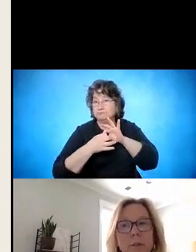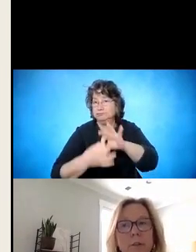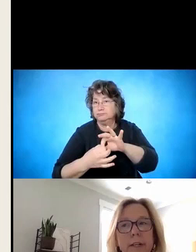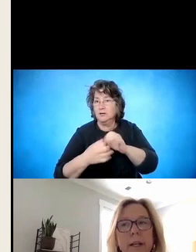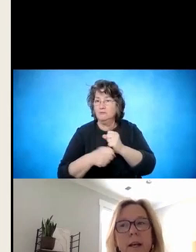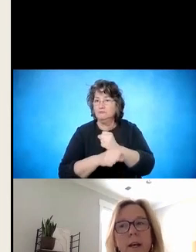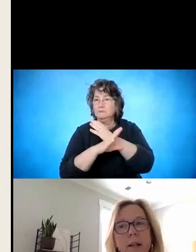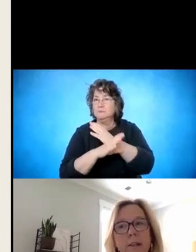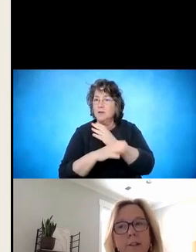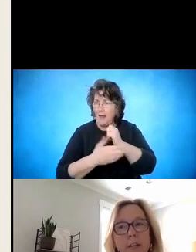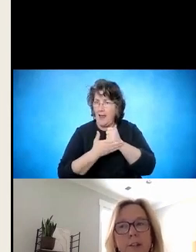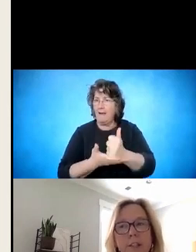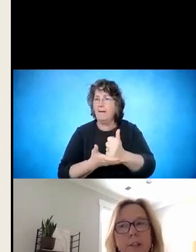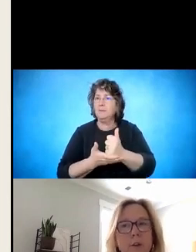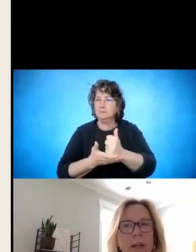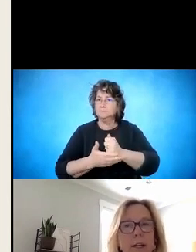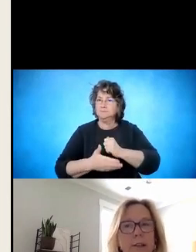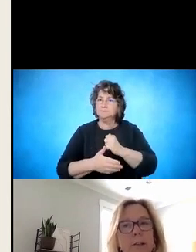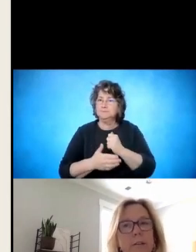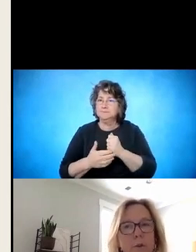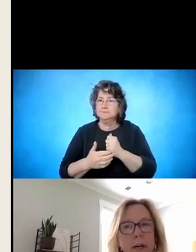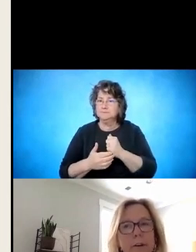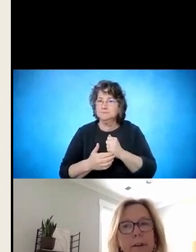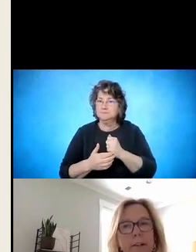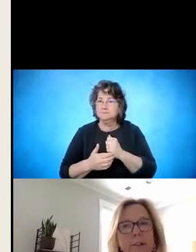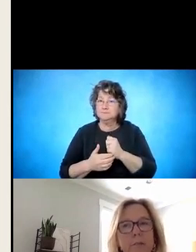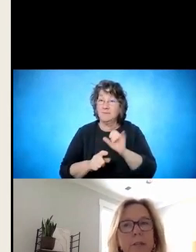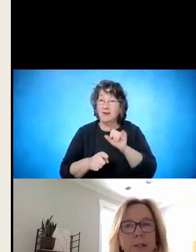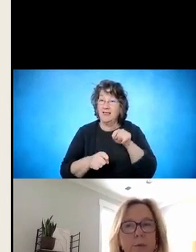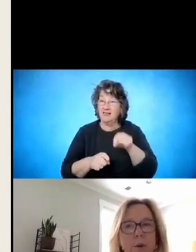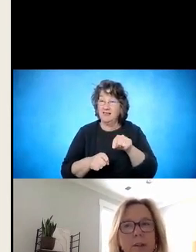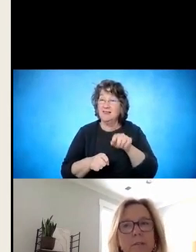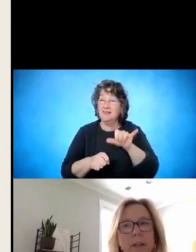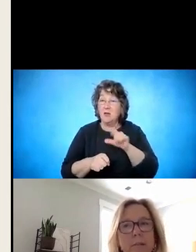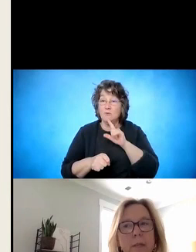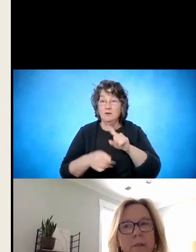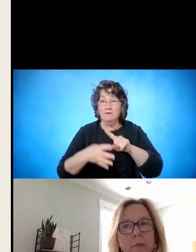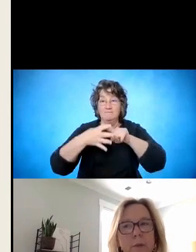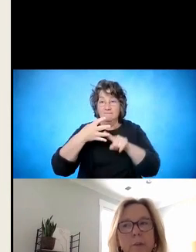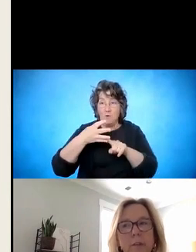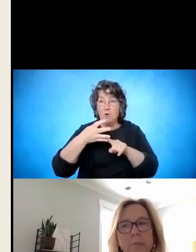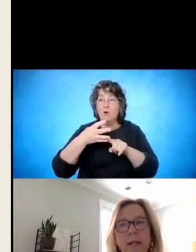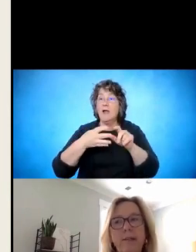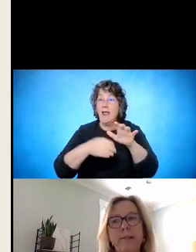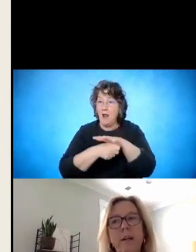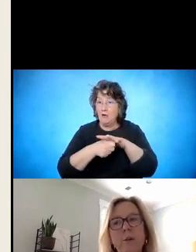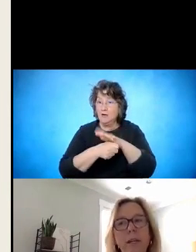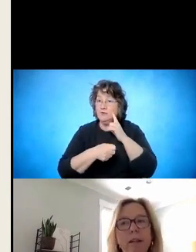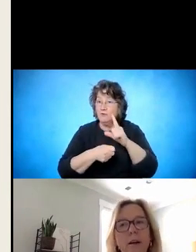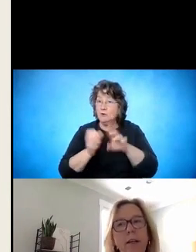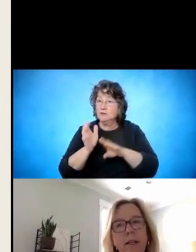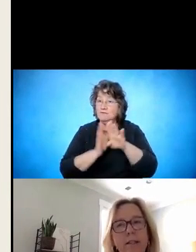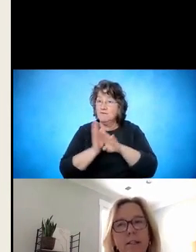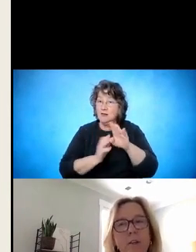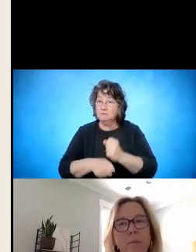remote learning. The strategies are organized under four areas to really support the development of remote learning plans really